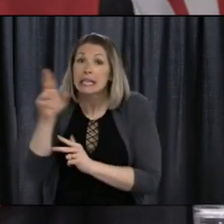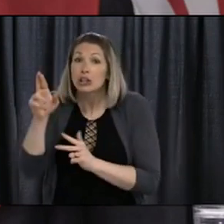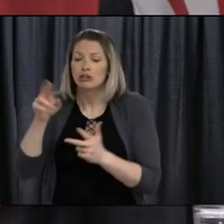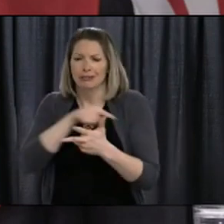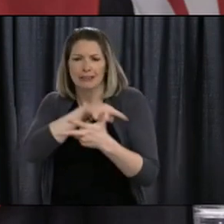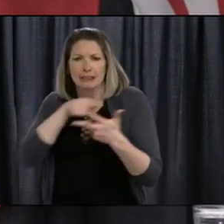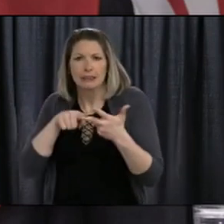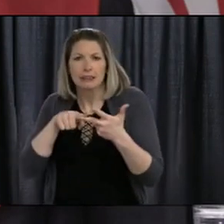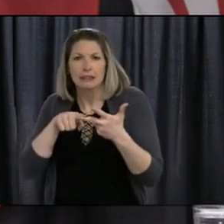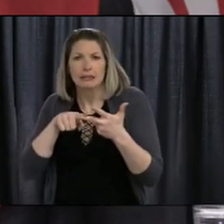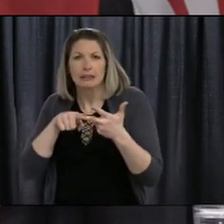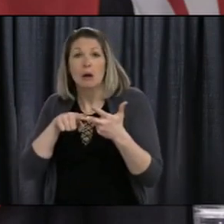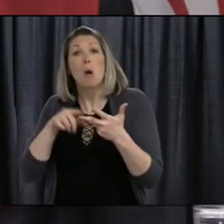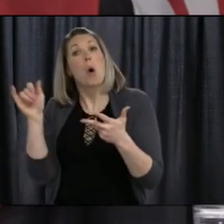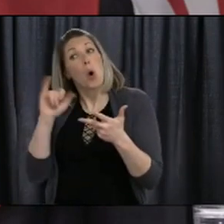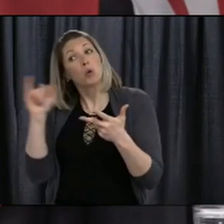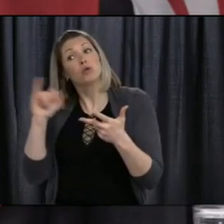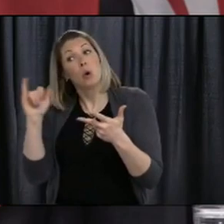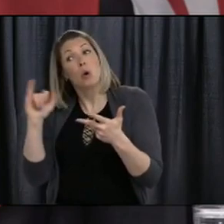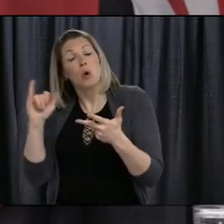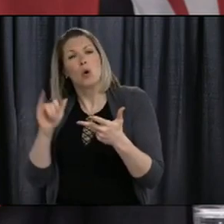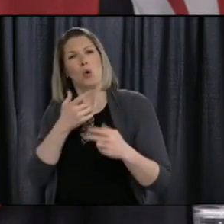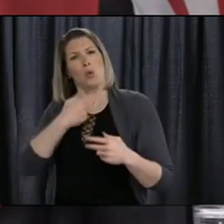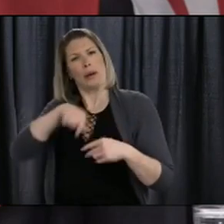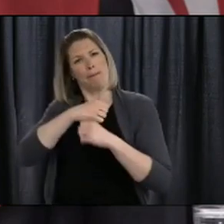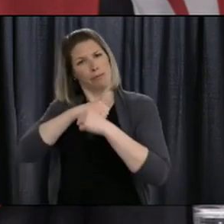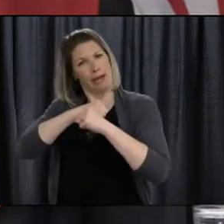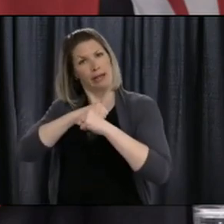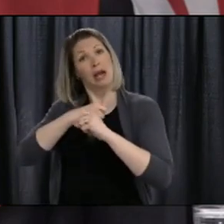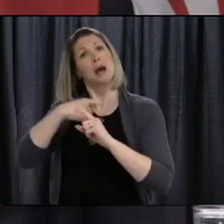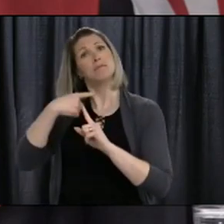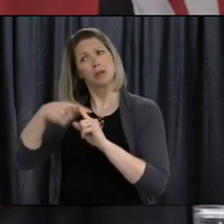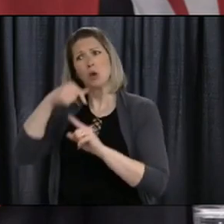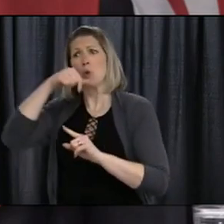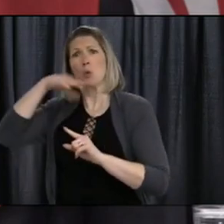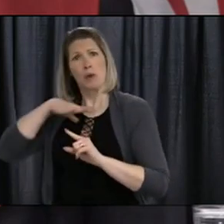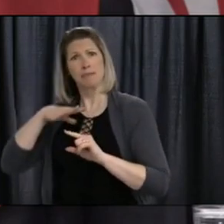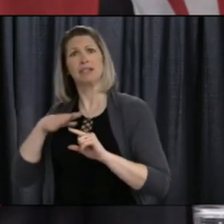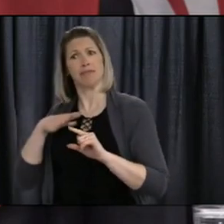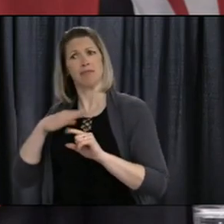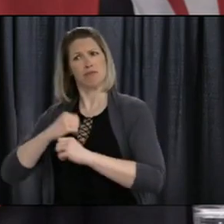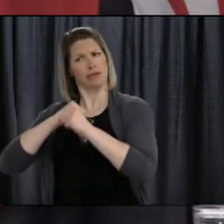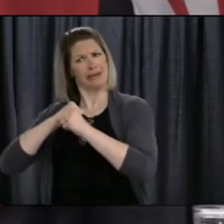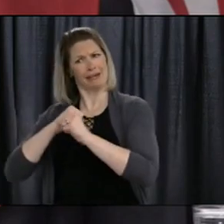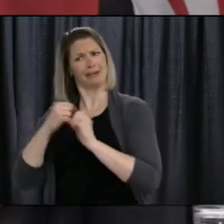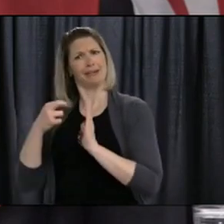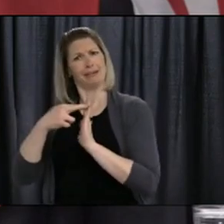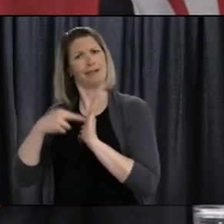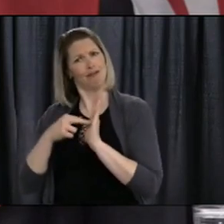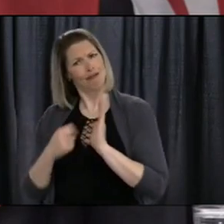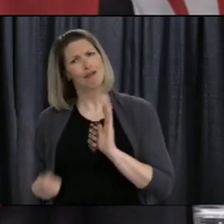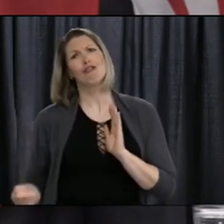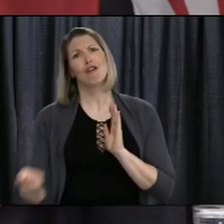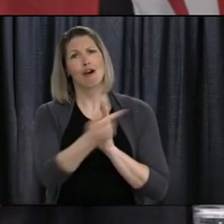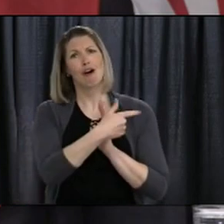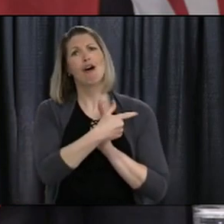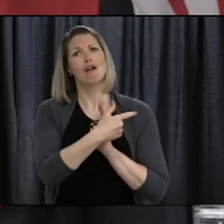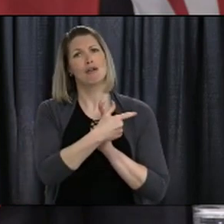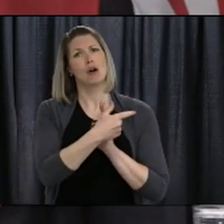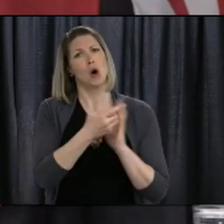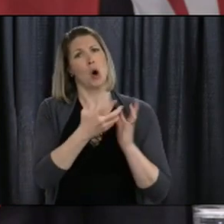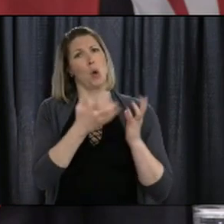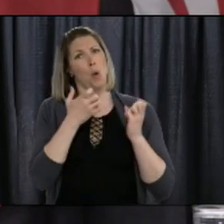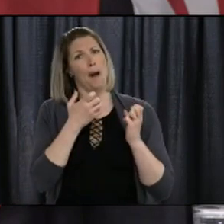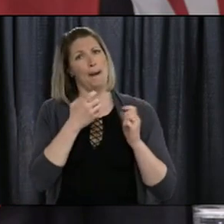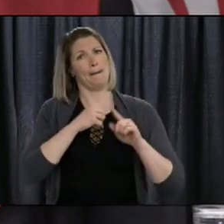of whom are women. In the early days of this pandemic, I spoke about the issue of violence in our communities. And I would